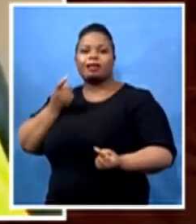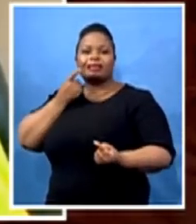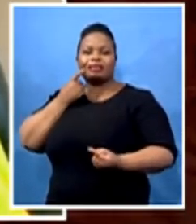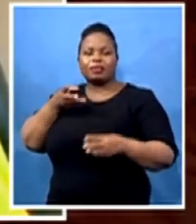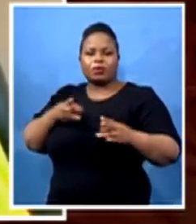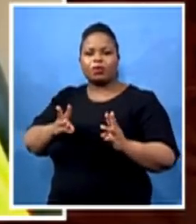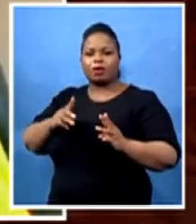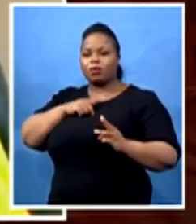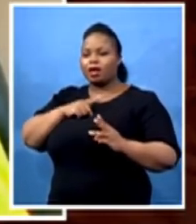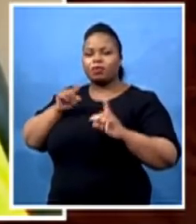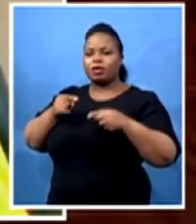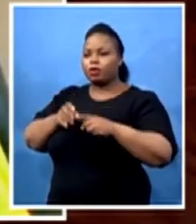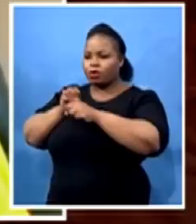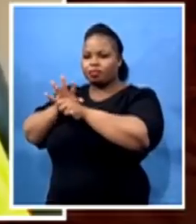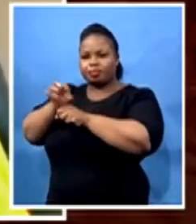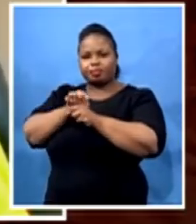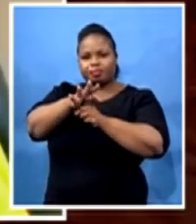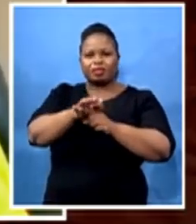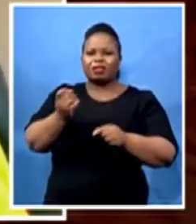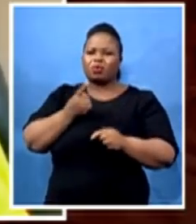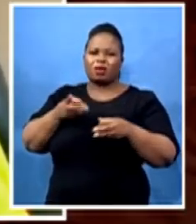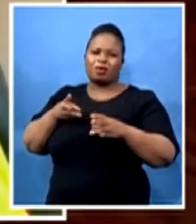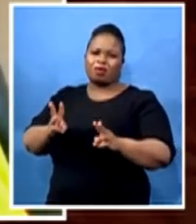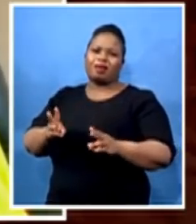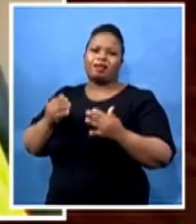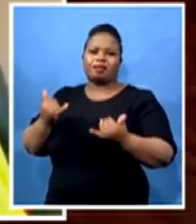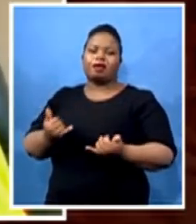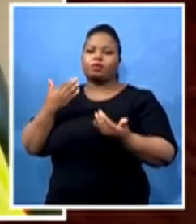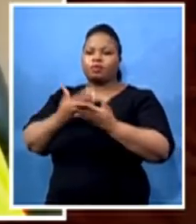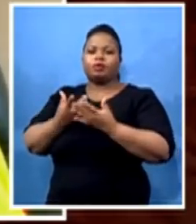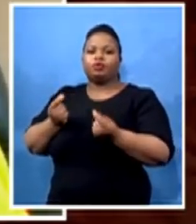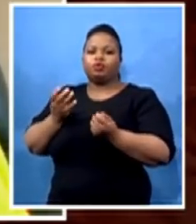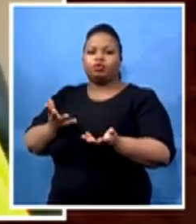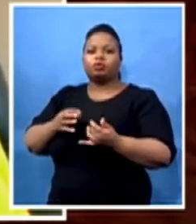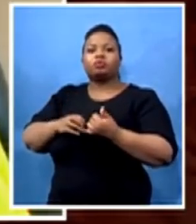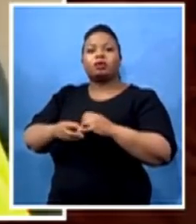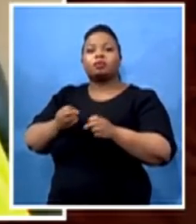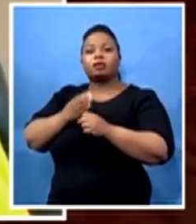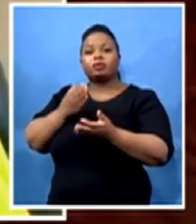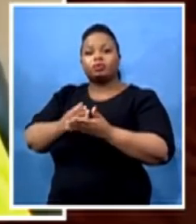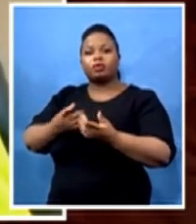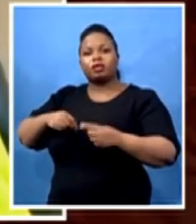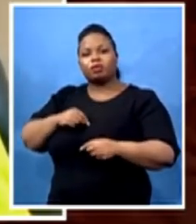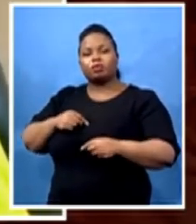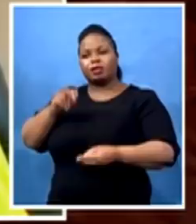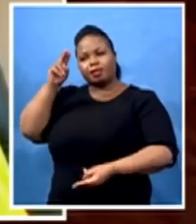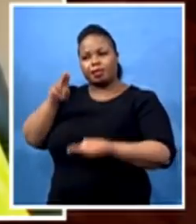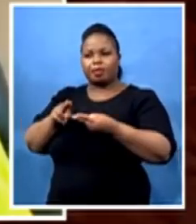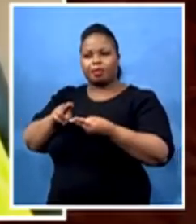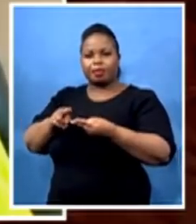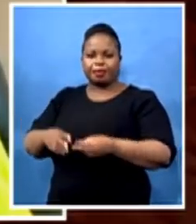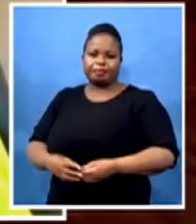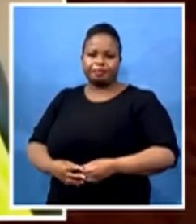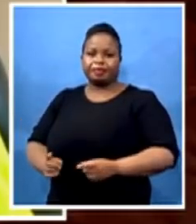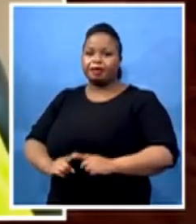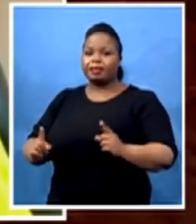only way which currently we can do to make sure that we reduce the spread. But the critical part here is that